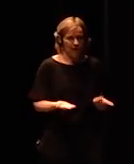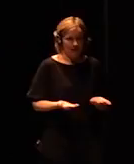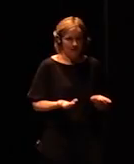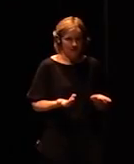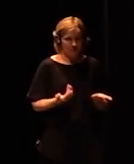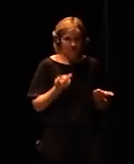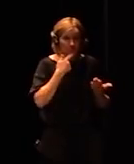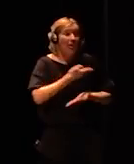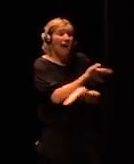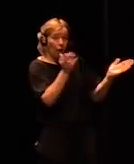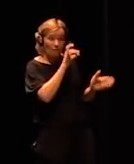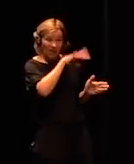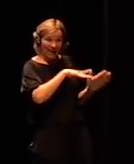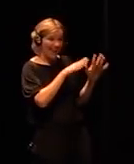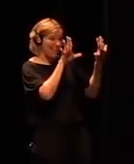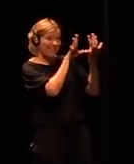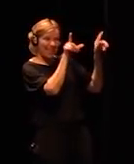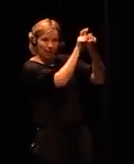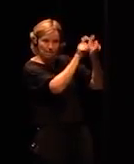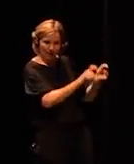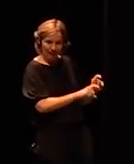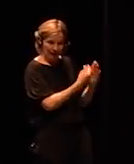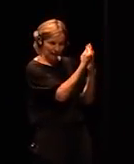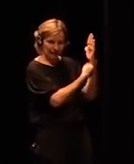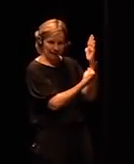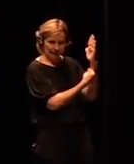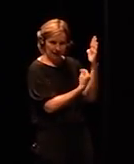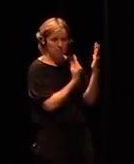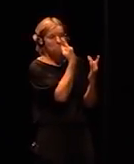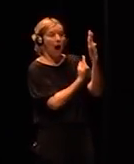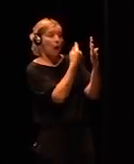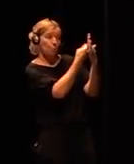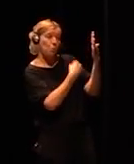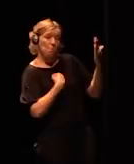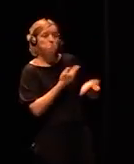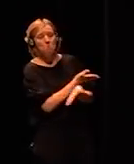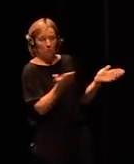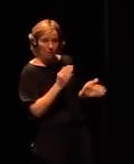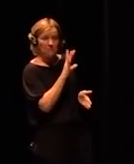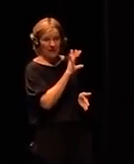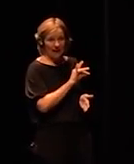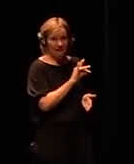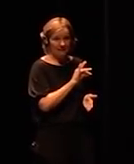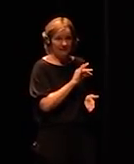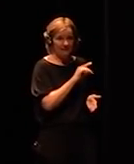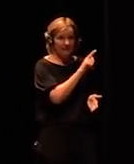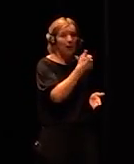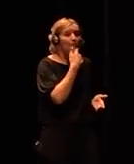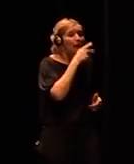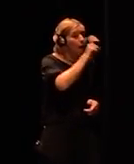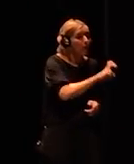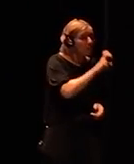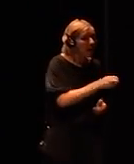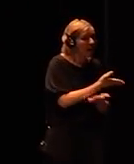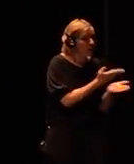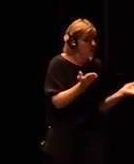some of them we used to trust do they prove their trust they're going to have to prove their trust because they are giant